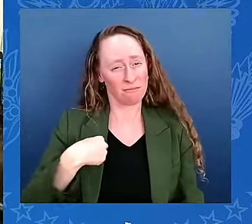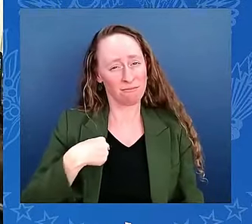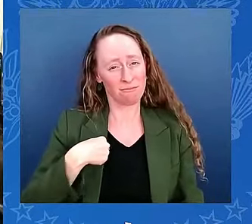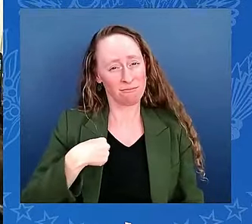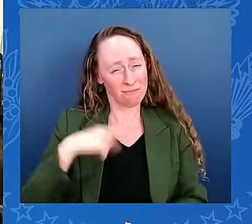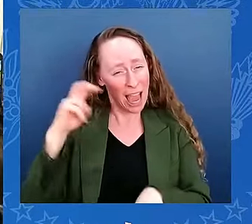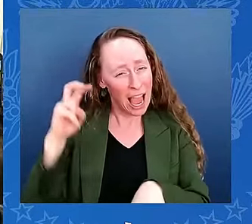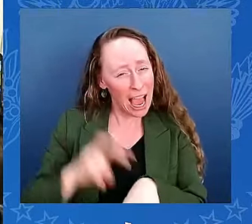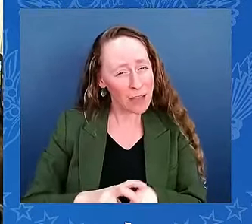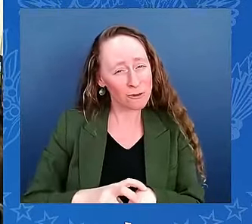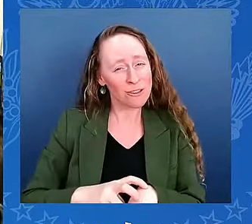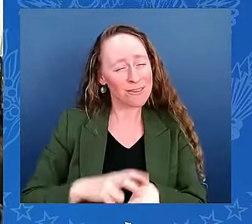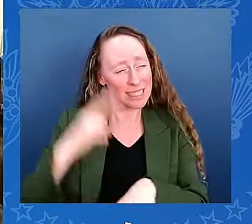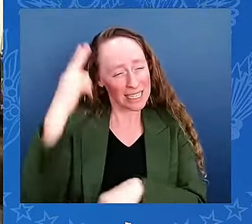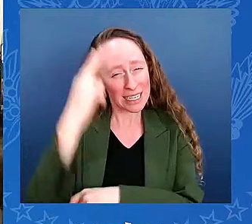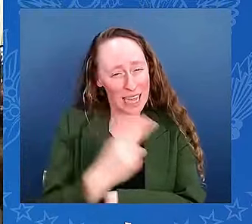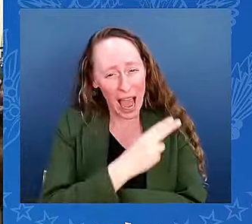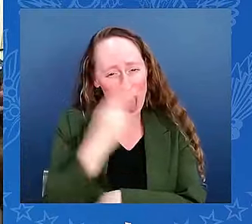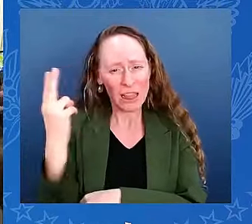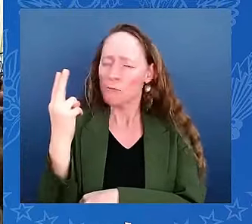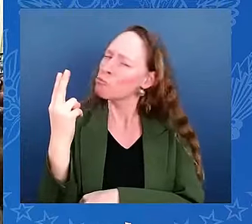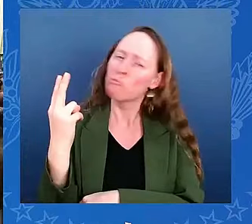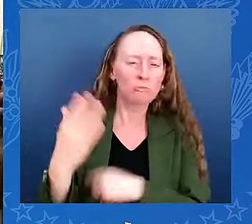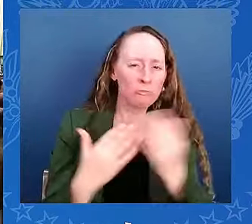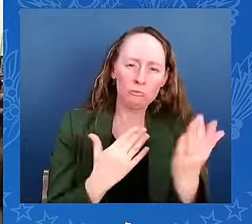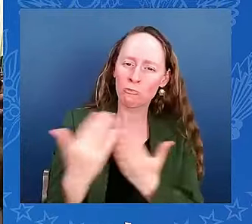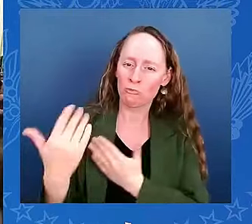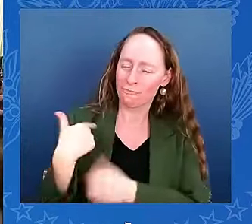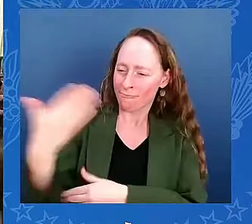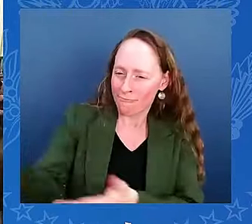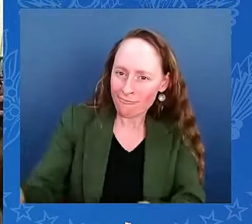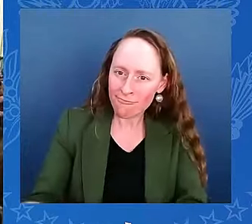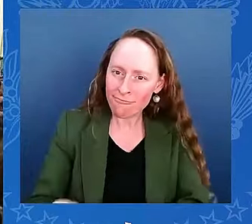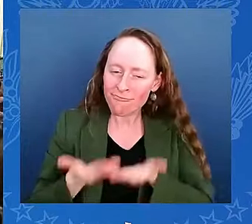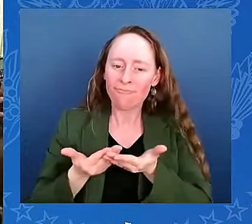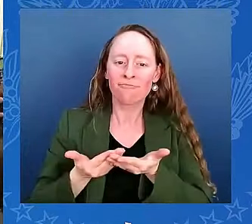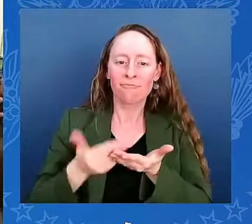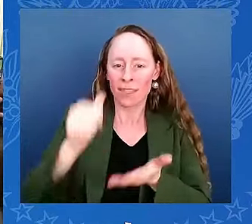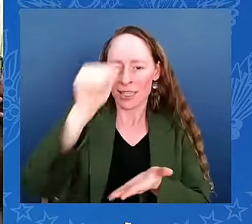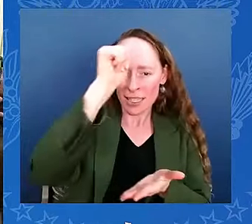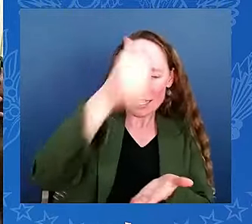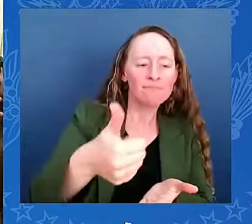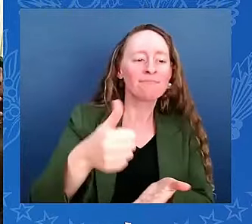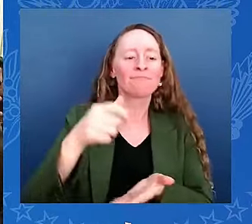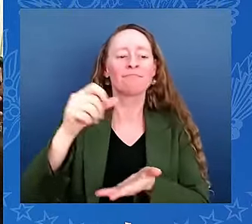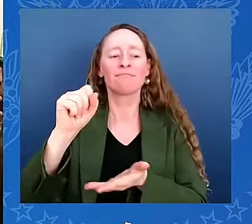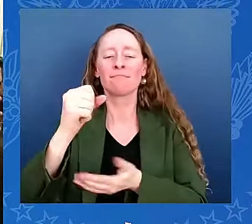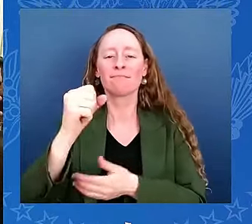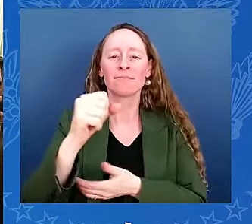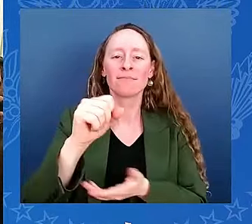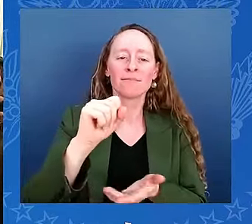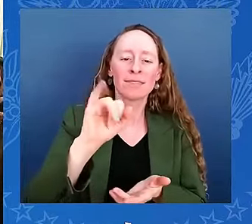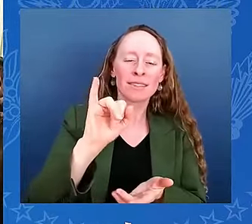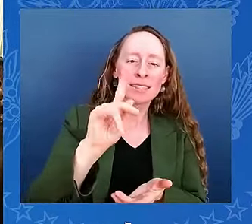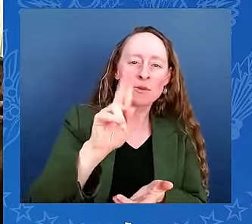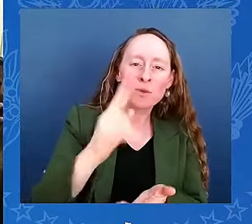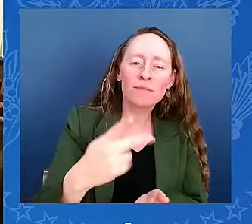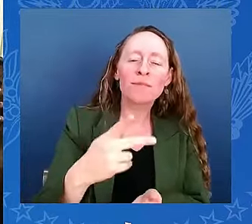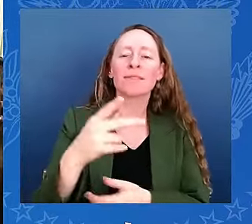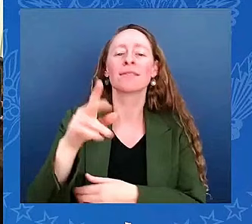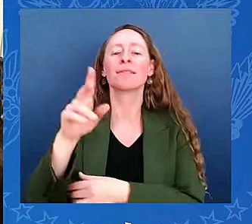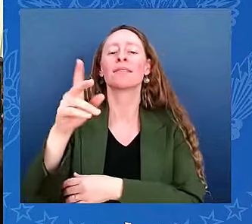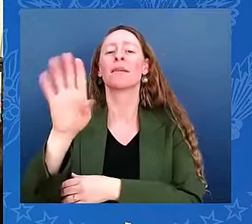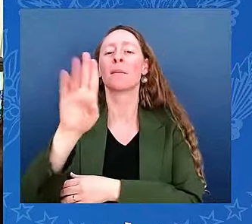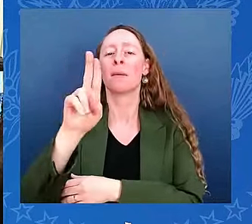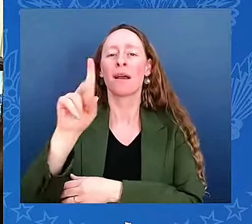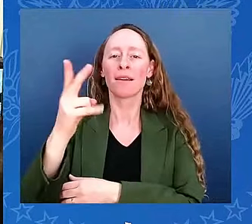Buddhists, Jainists, Sikhs, and more. How America — how America to remind us all of our power